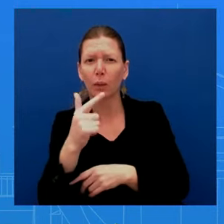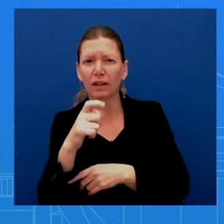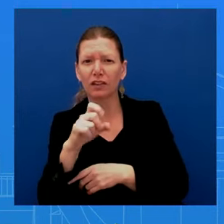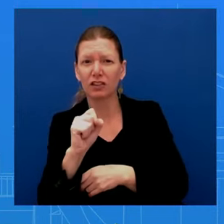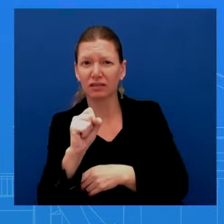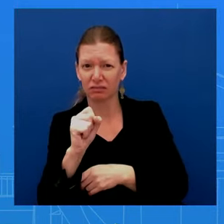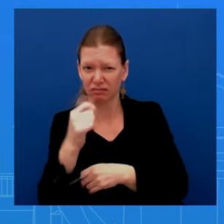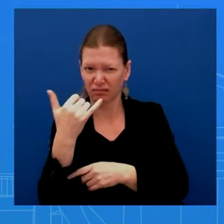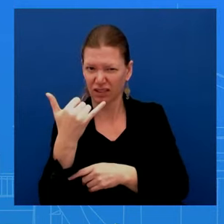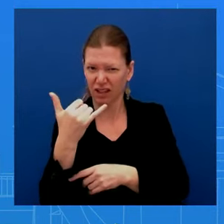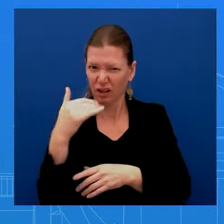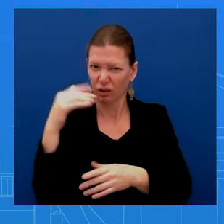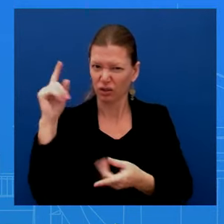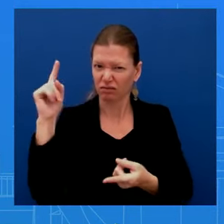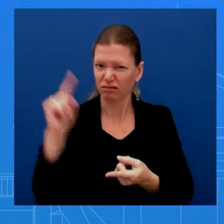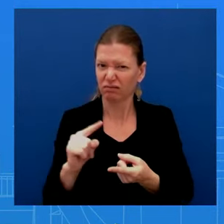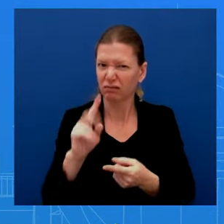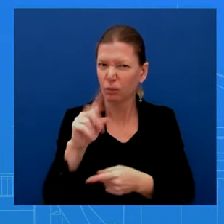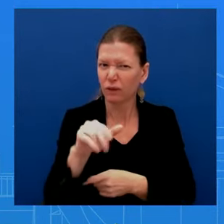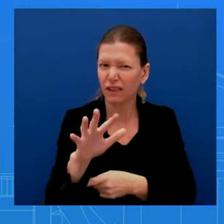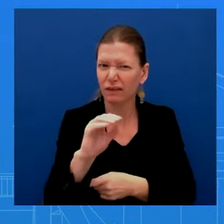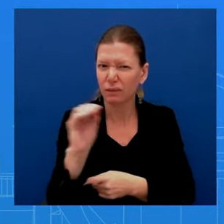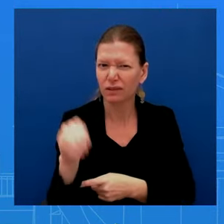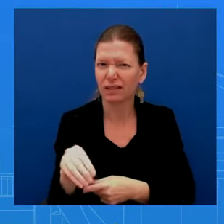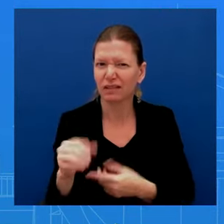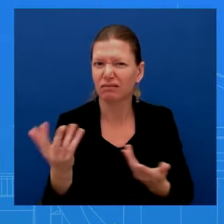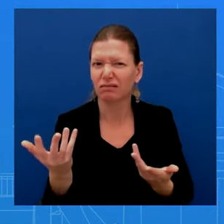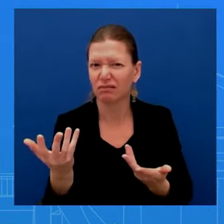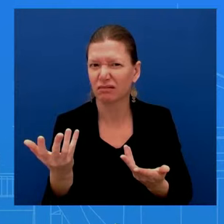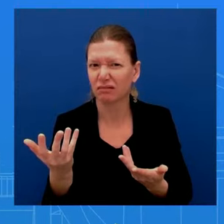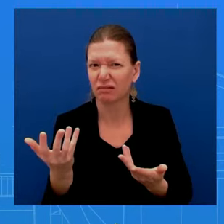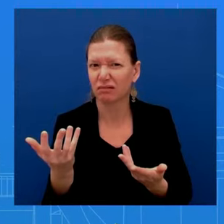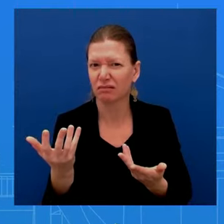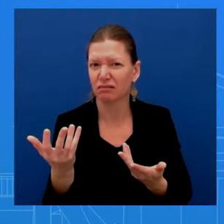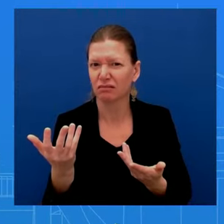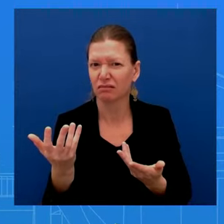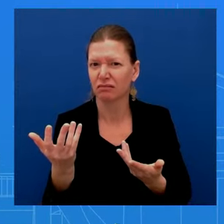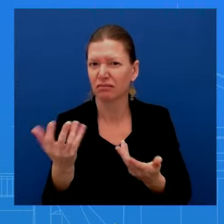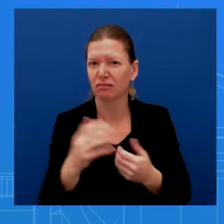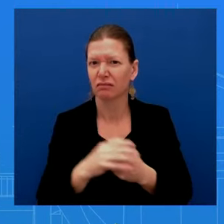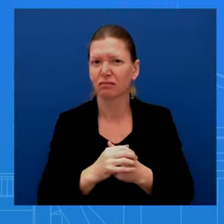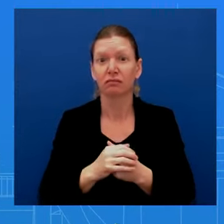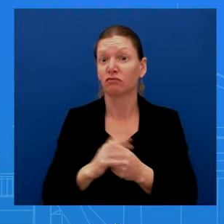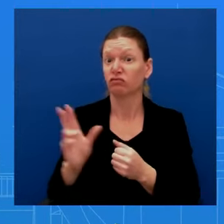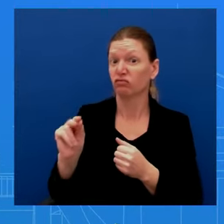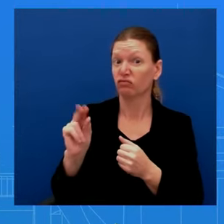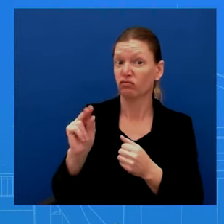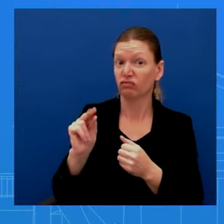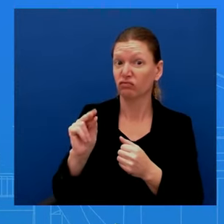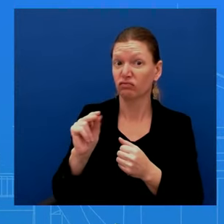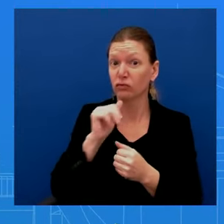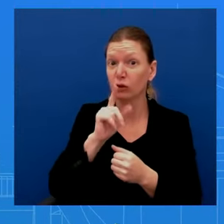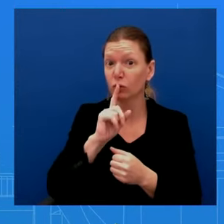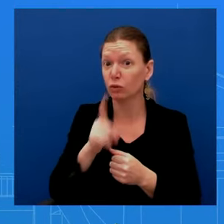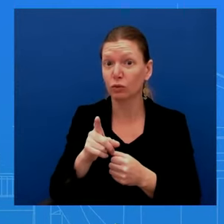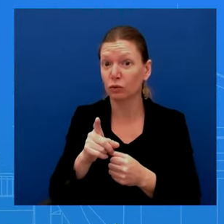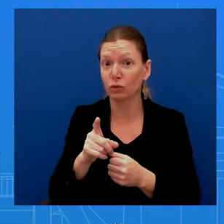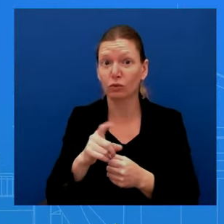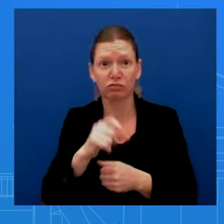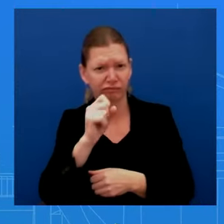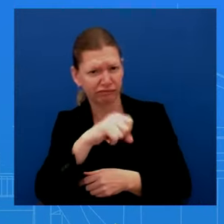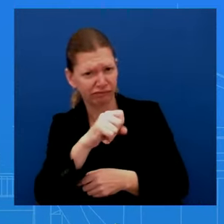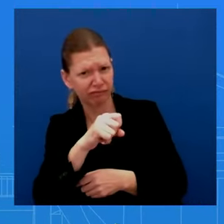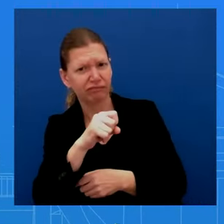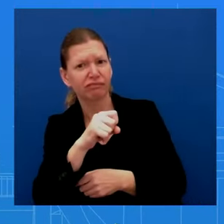as of, so that's just on average hourly earnings. Real wages are